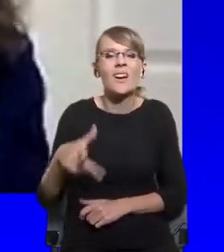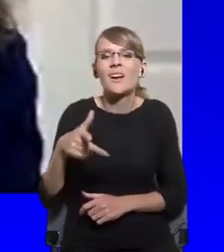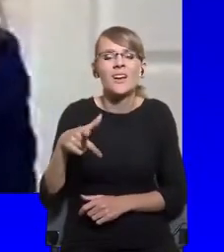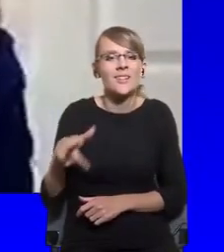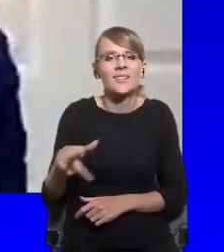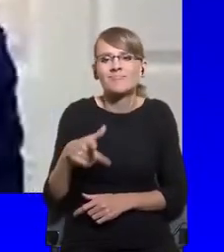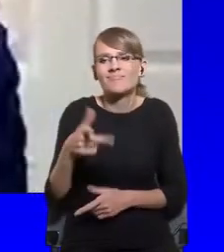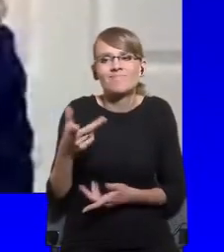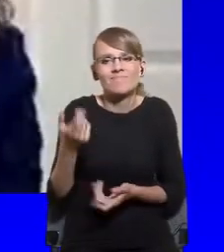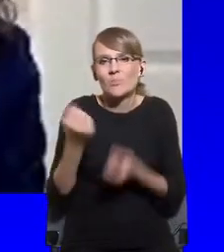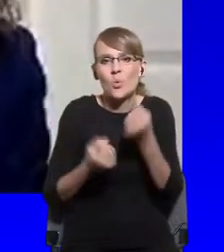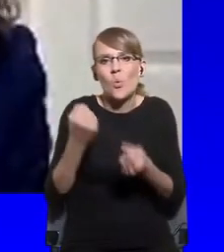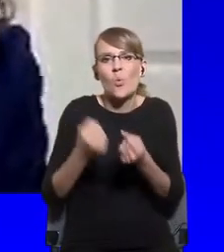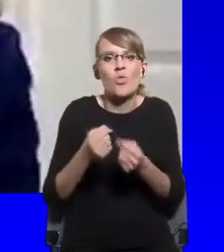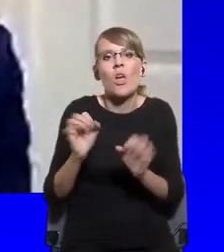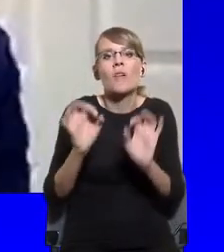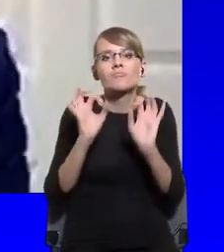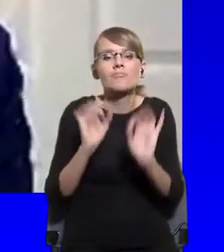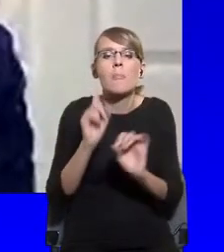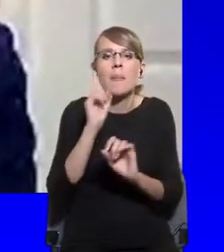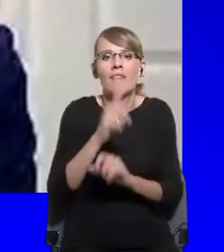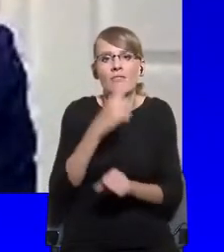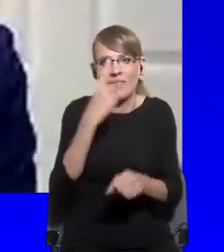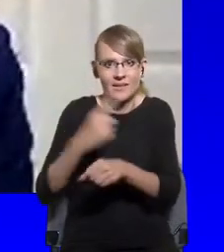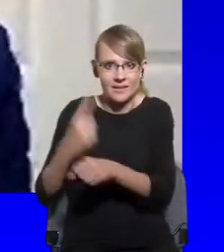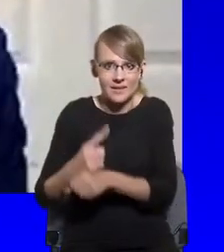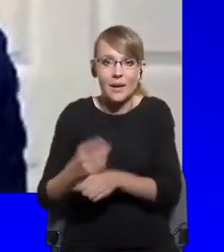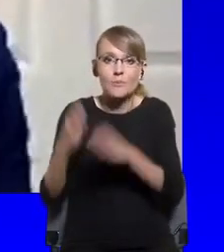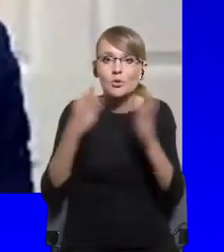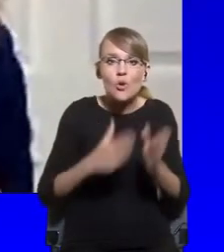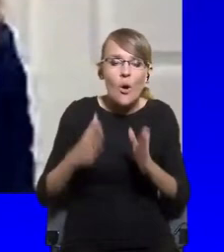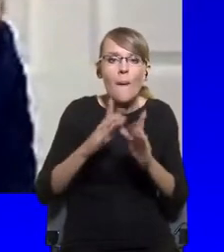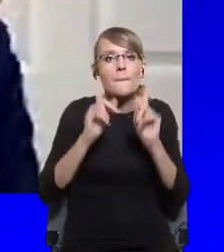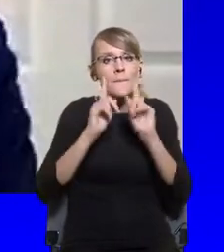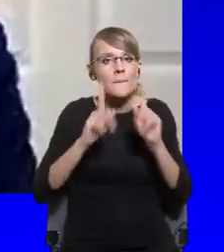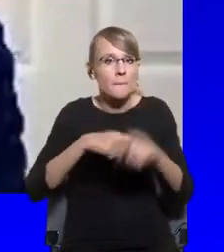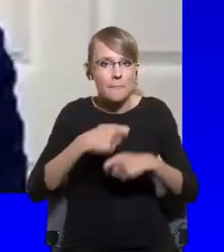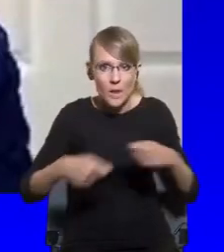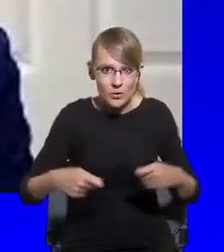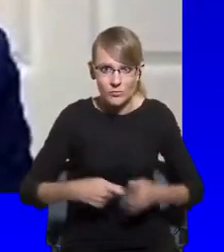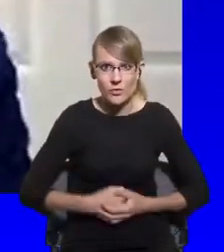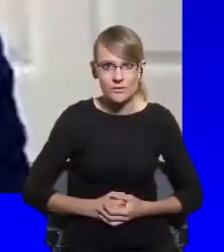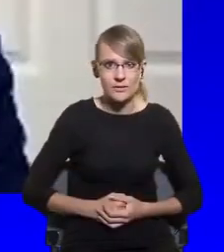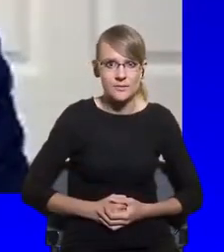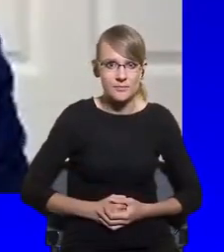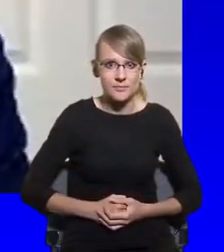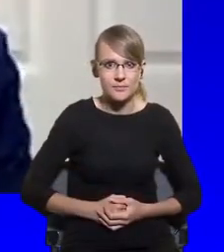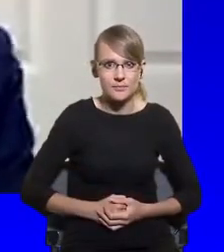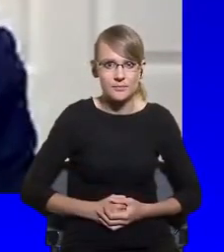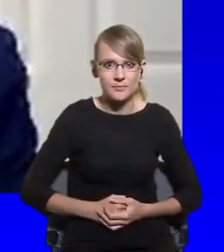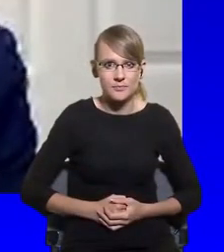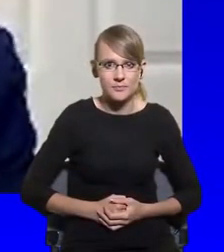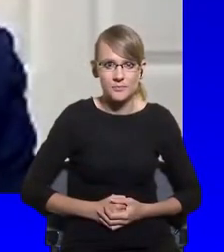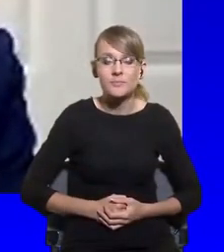real solutions, and that we can see also in the methods of their parliamentary